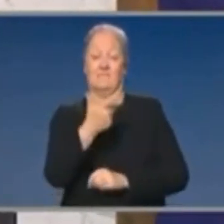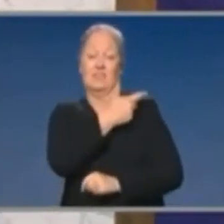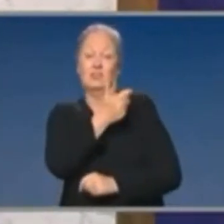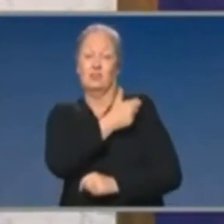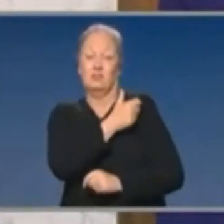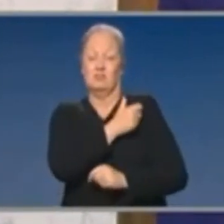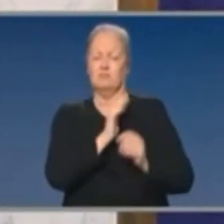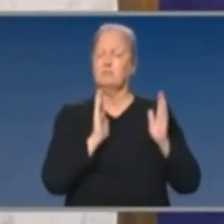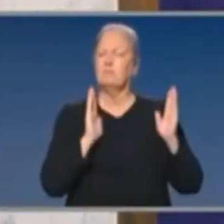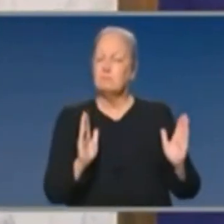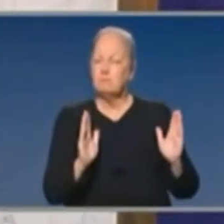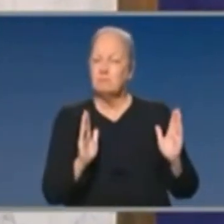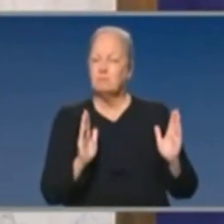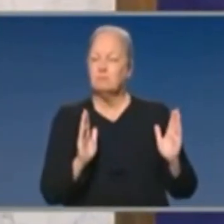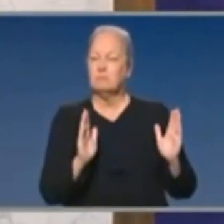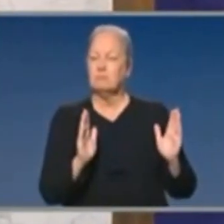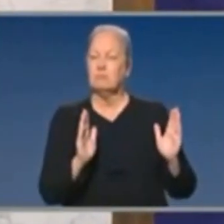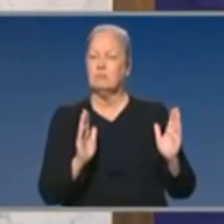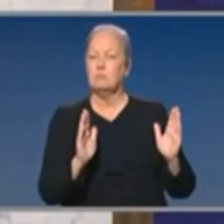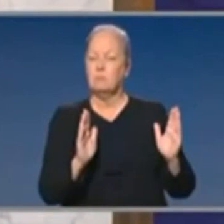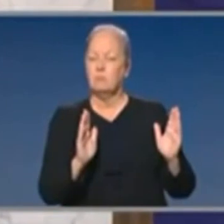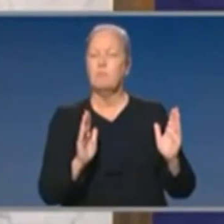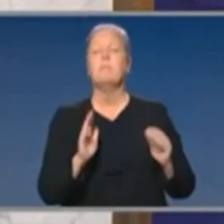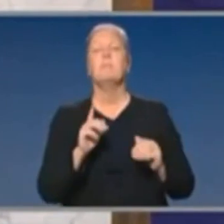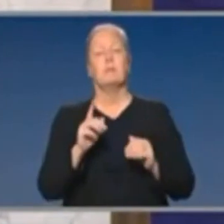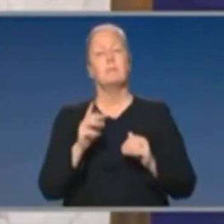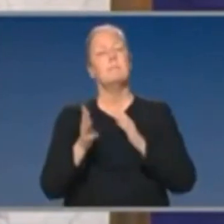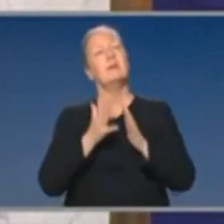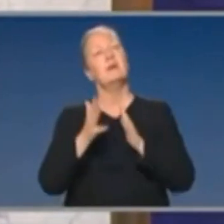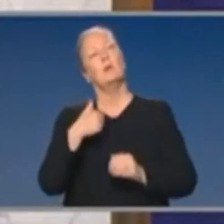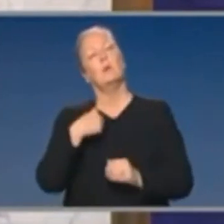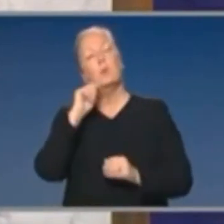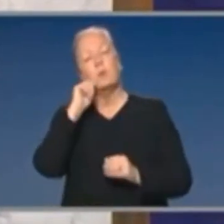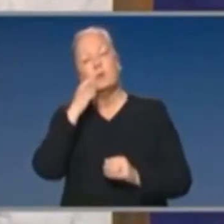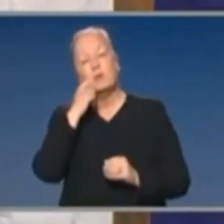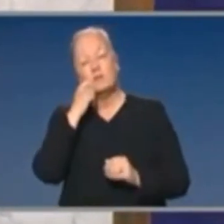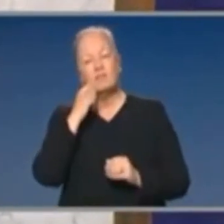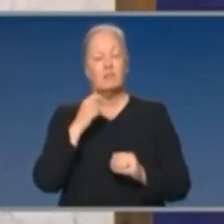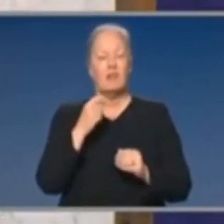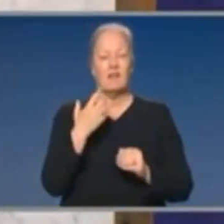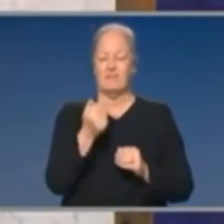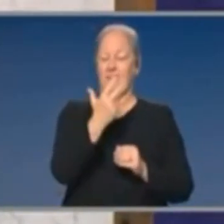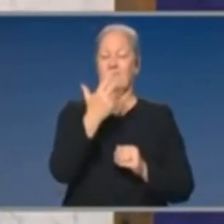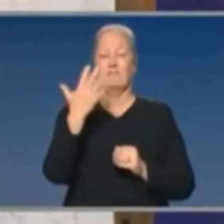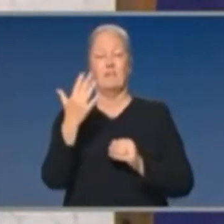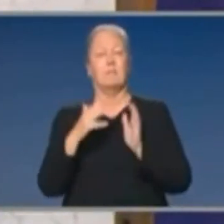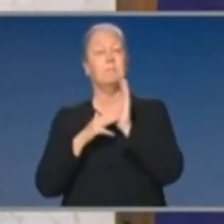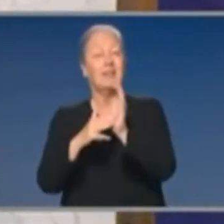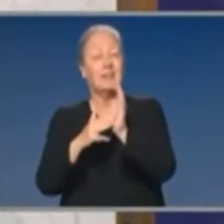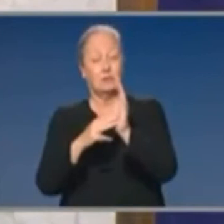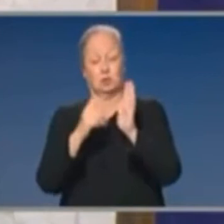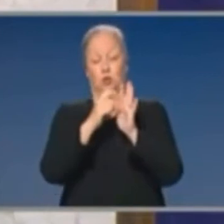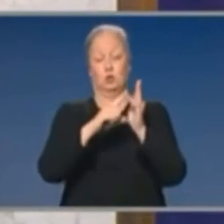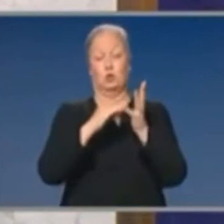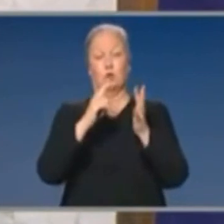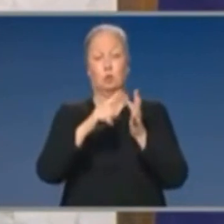Professor Murphy said. And by contracting just over 85 million doses, if you think of it